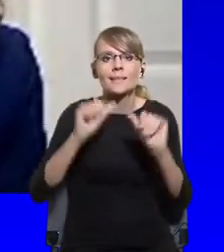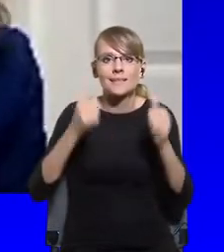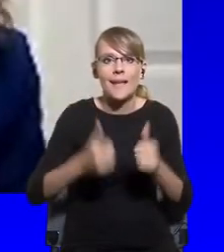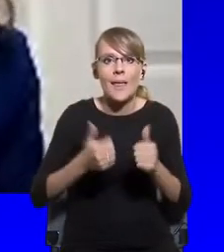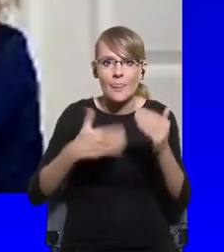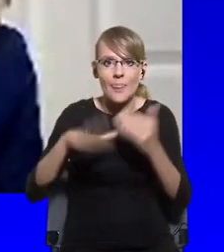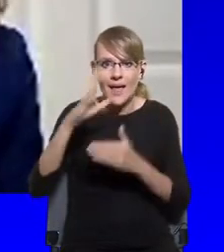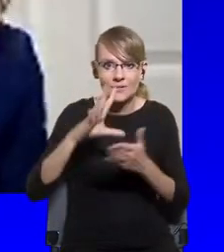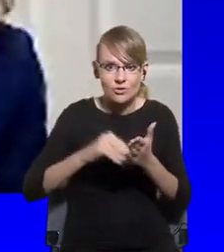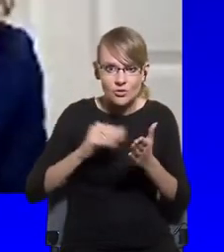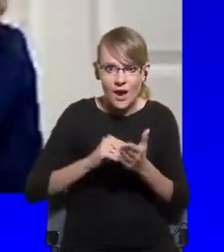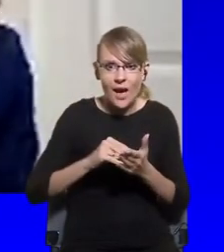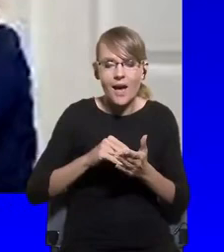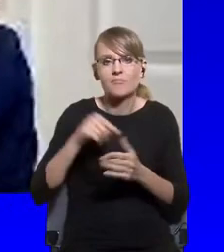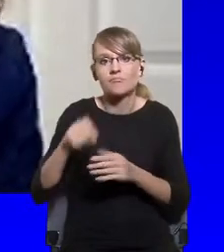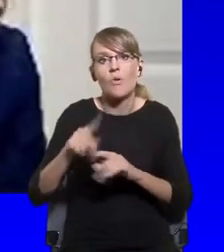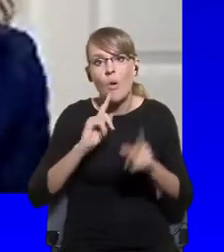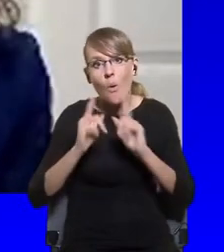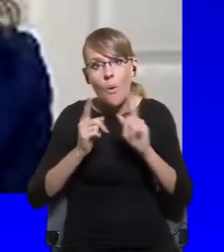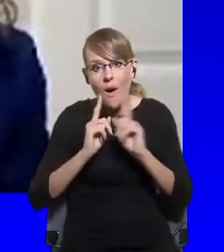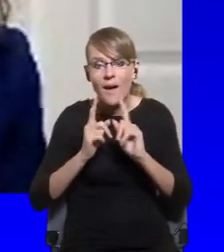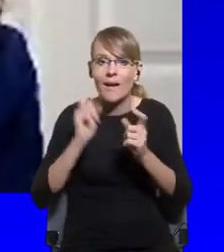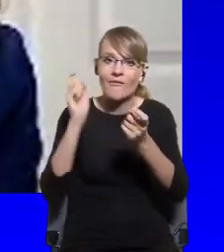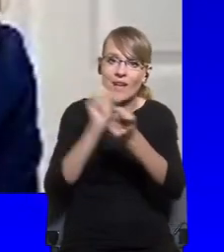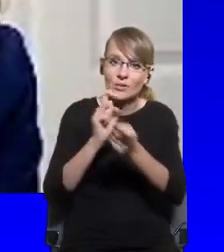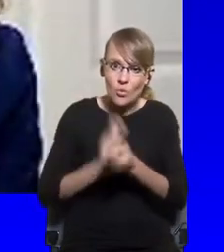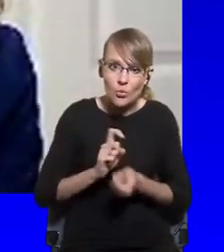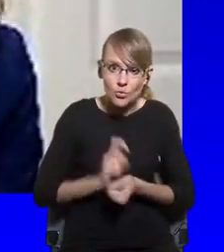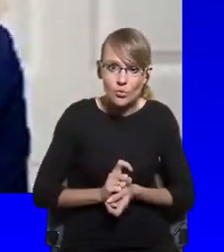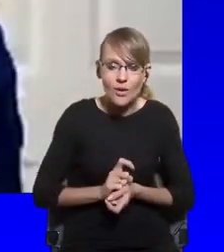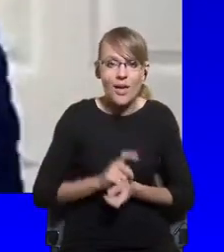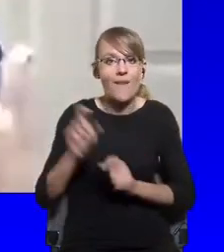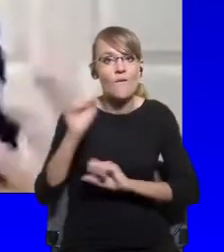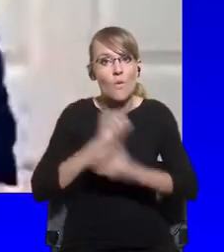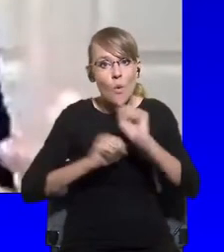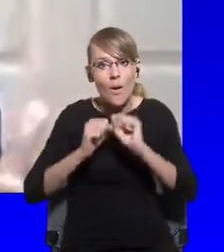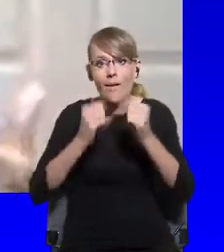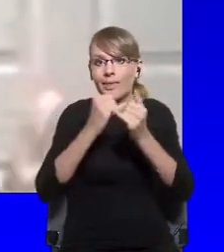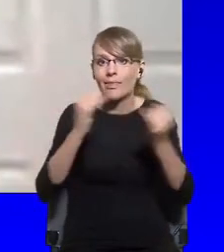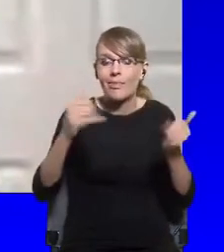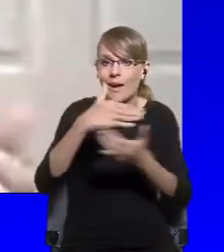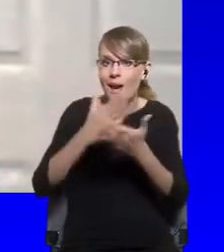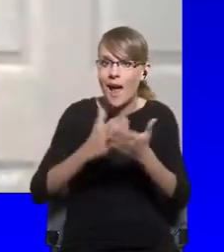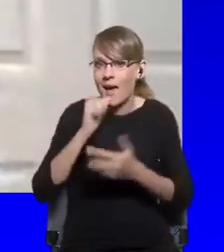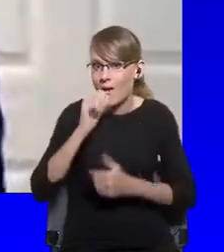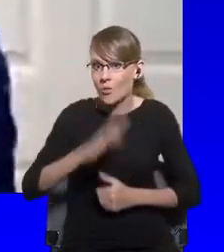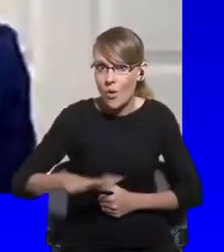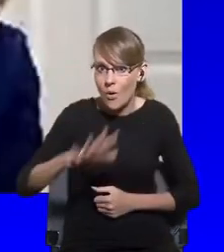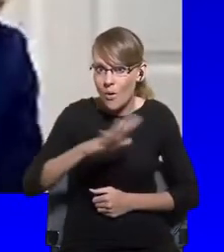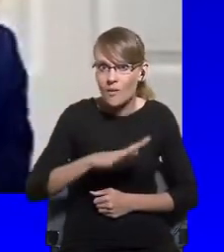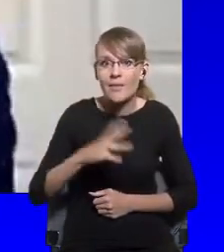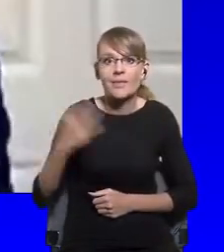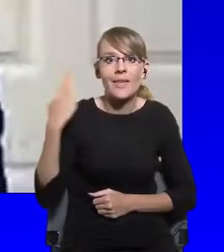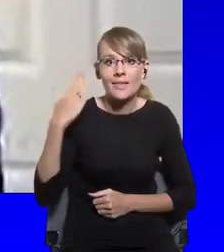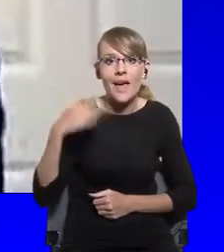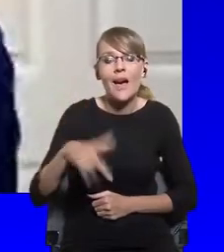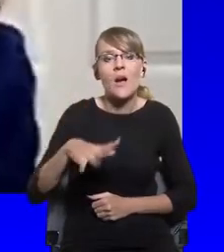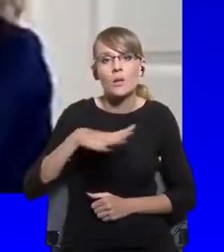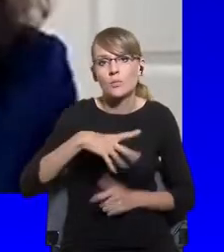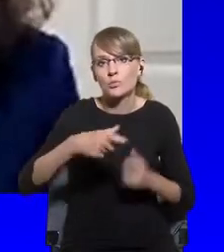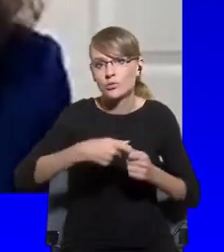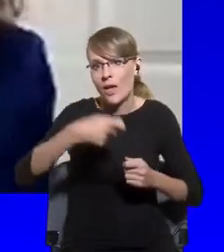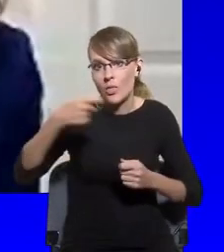in Italy, but in many European countries as well. It was just prolonged now a few days ago until